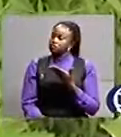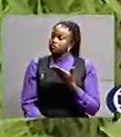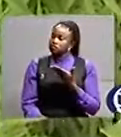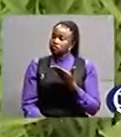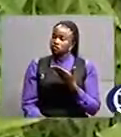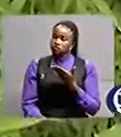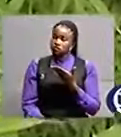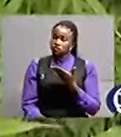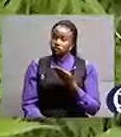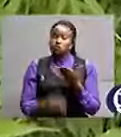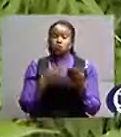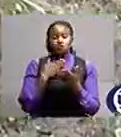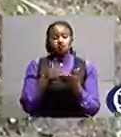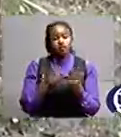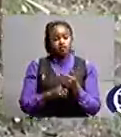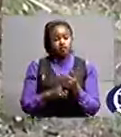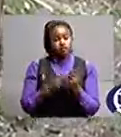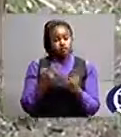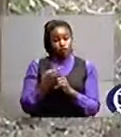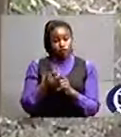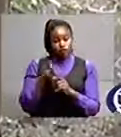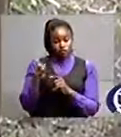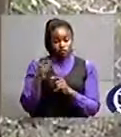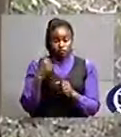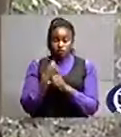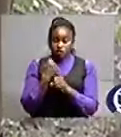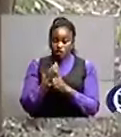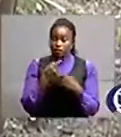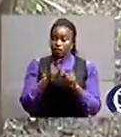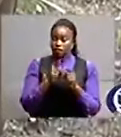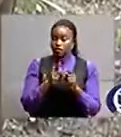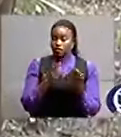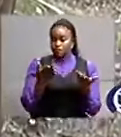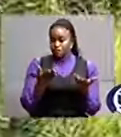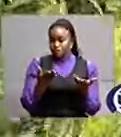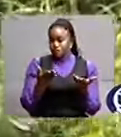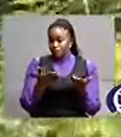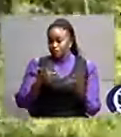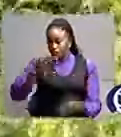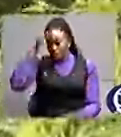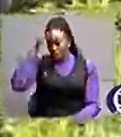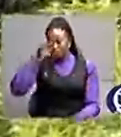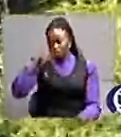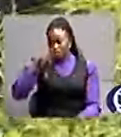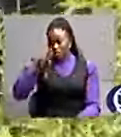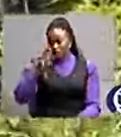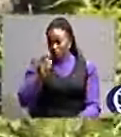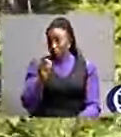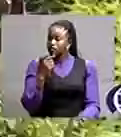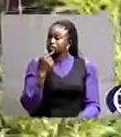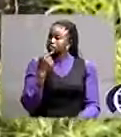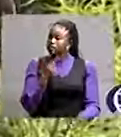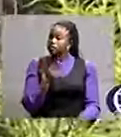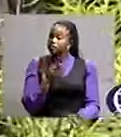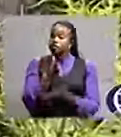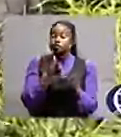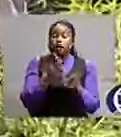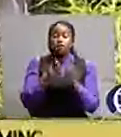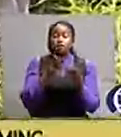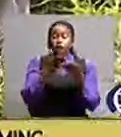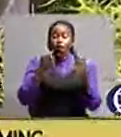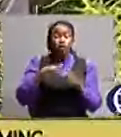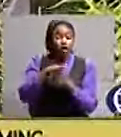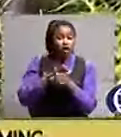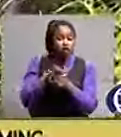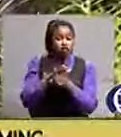to reap from the enterprise police public relations officer renzori east vicent vesica says some people in cassese are